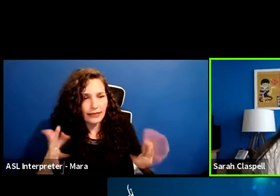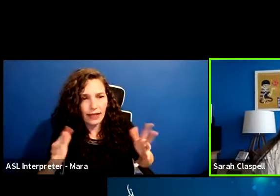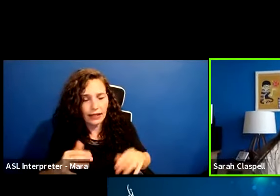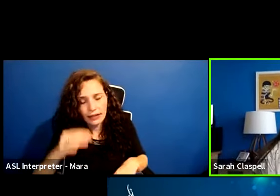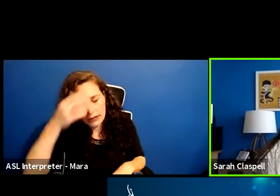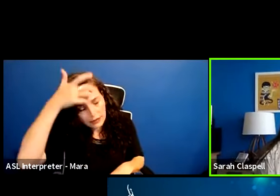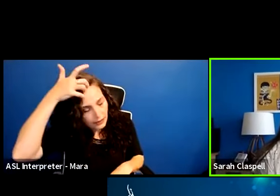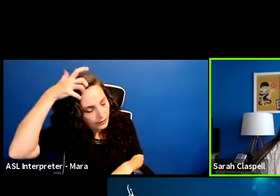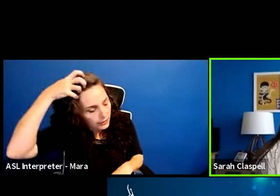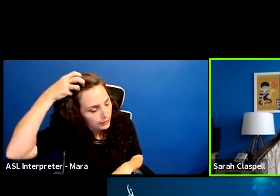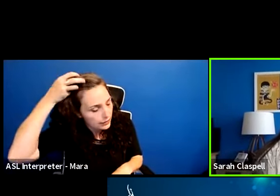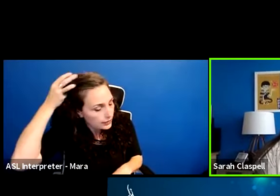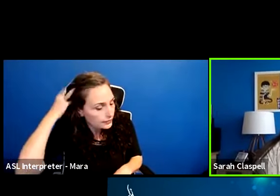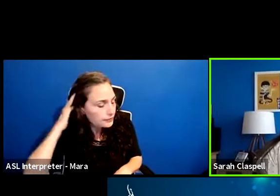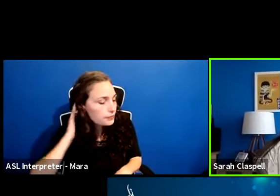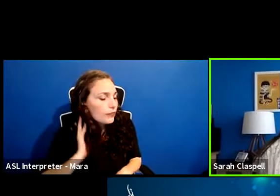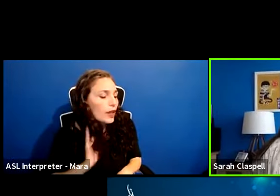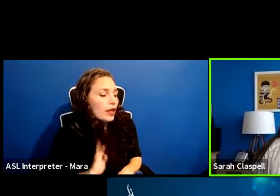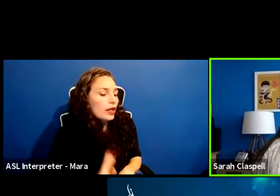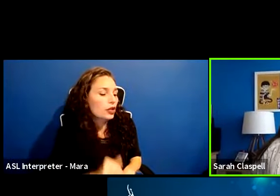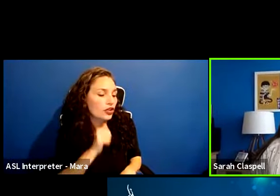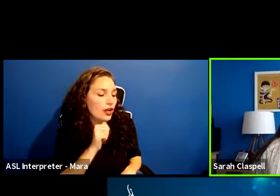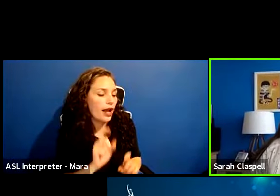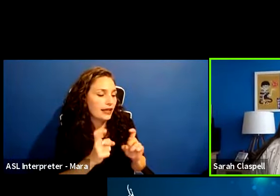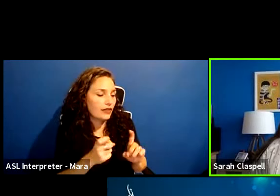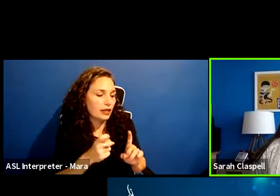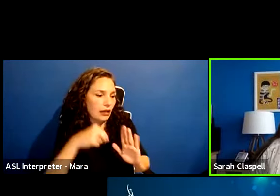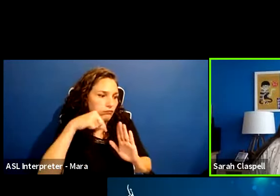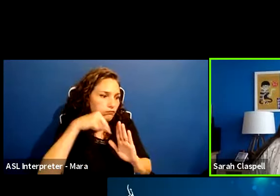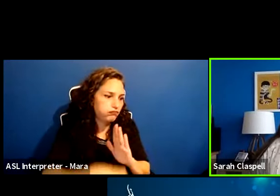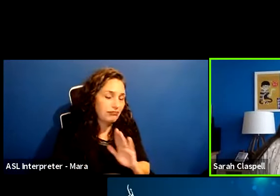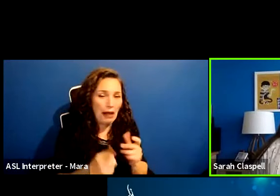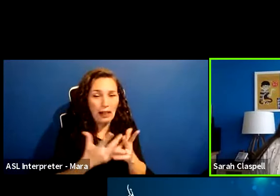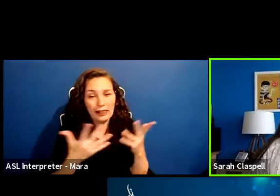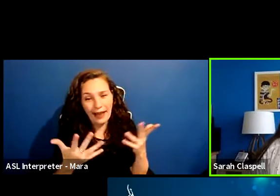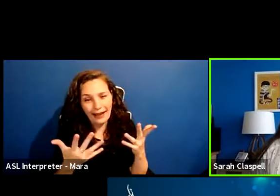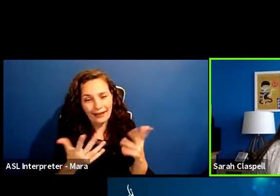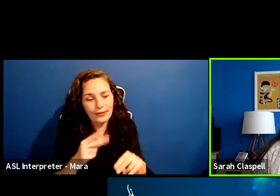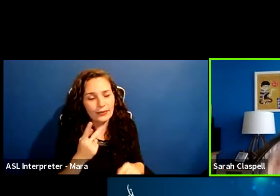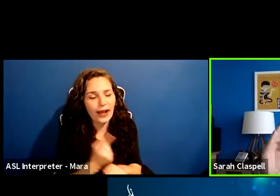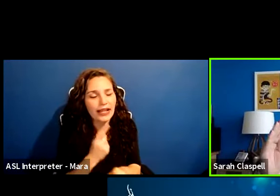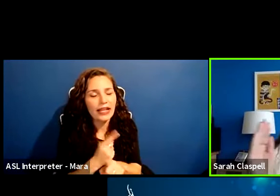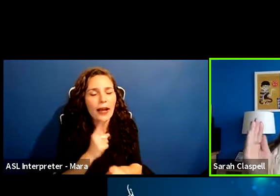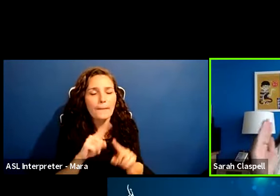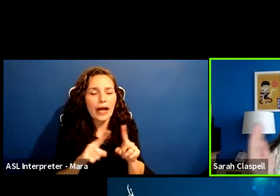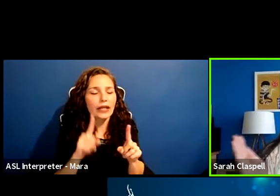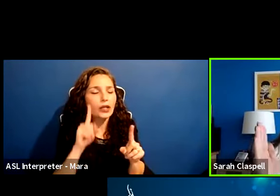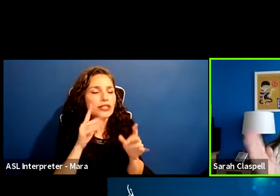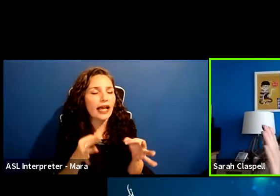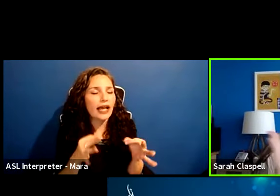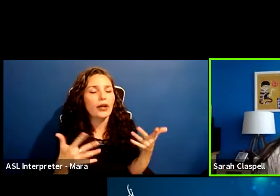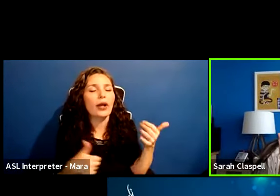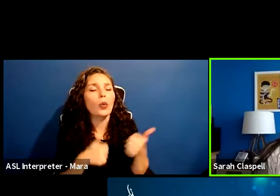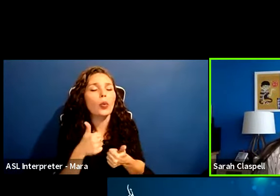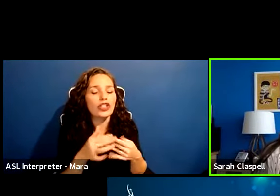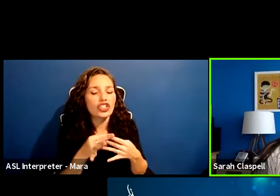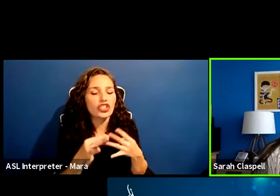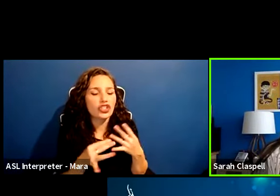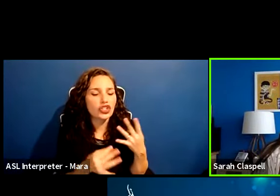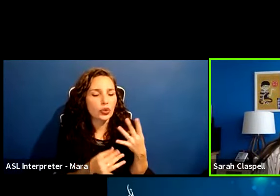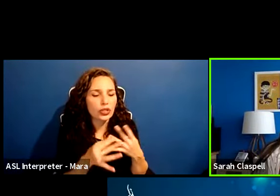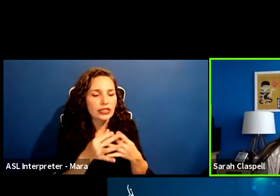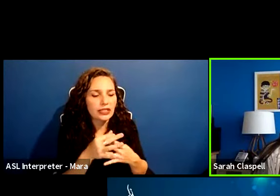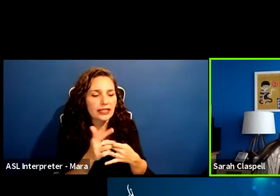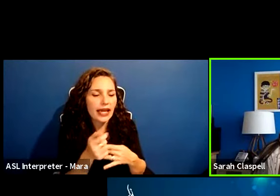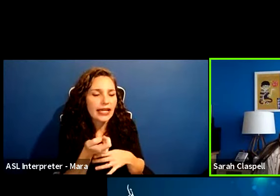so you're not given a whole lot, but if we, um, if you take that choice, the, the small amount of things